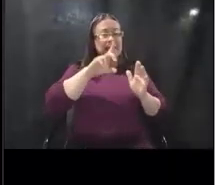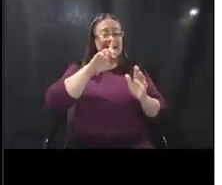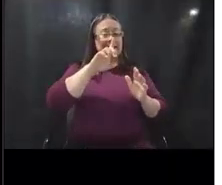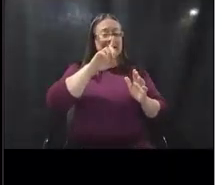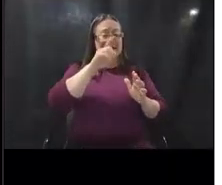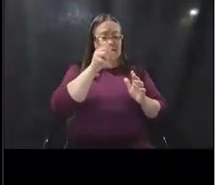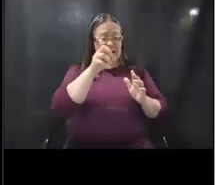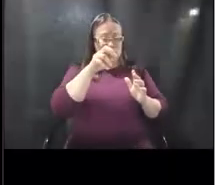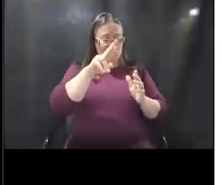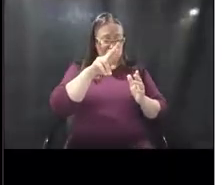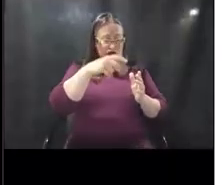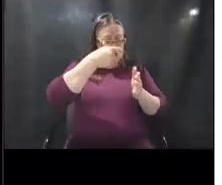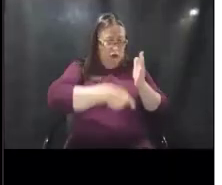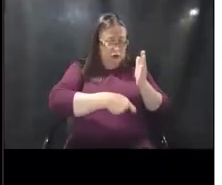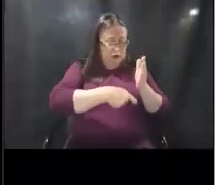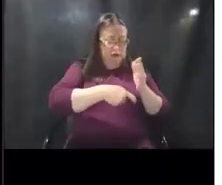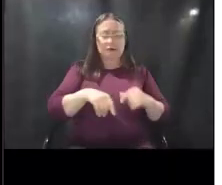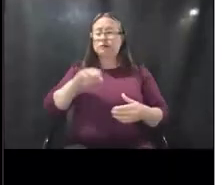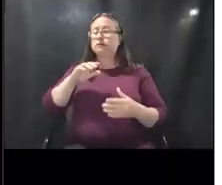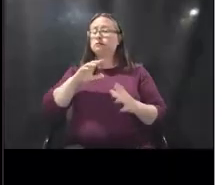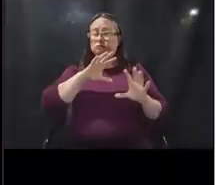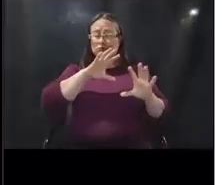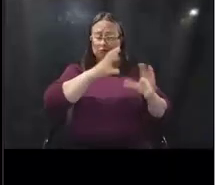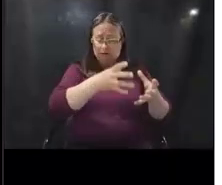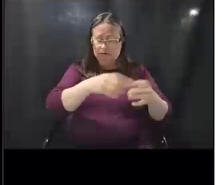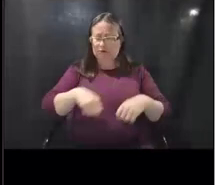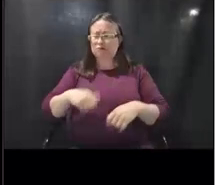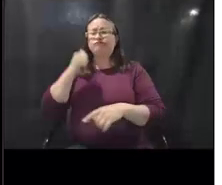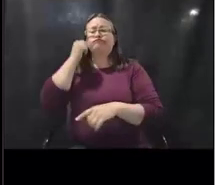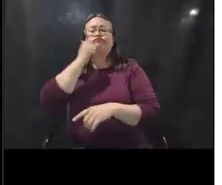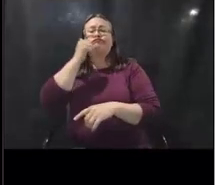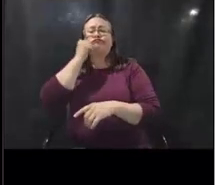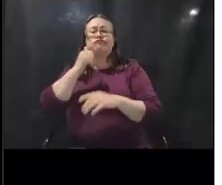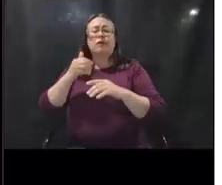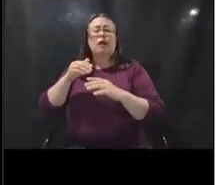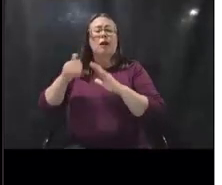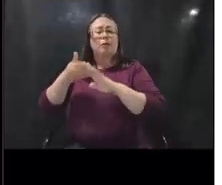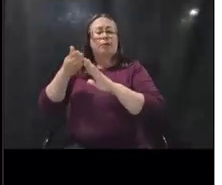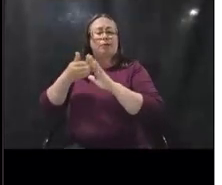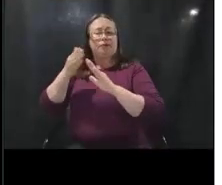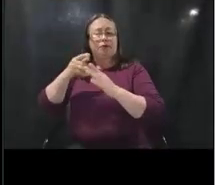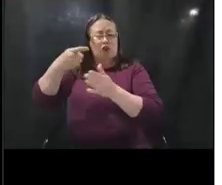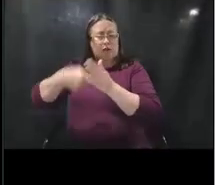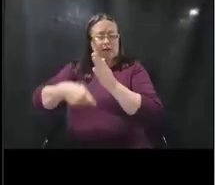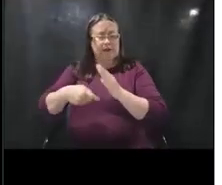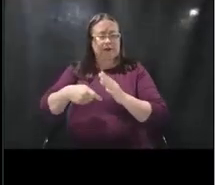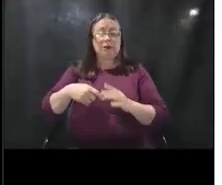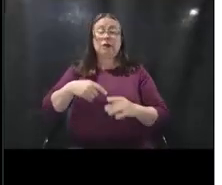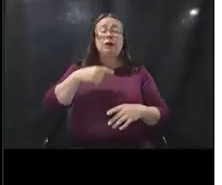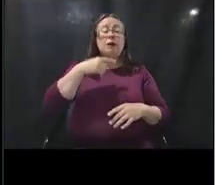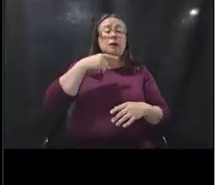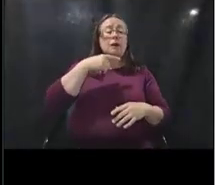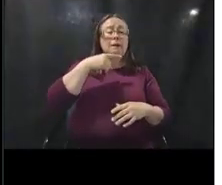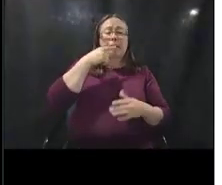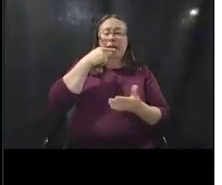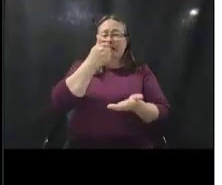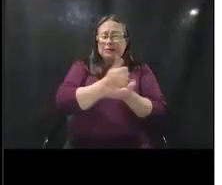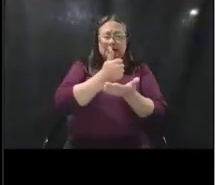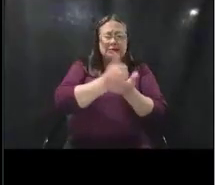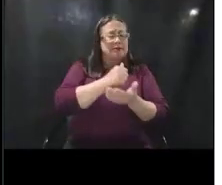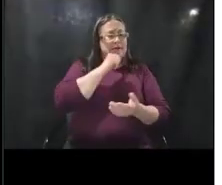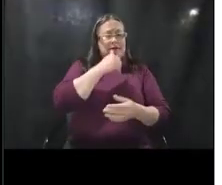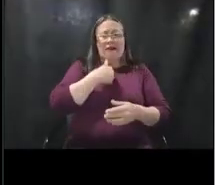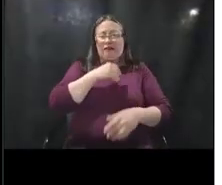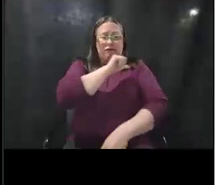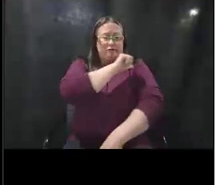versus what would be we would consider day to day operational costs. So public assistance does not have the authority